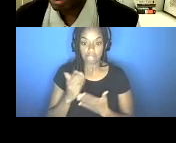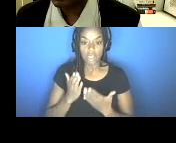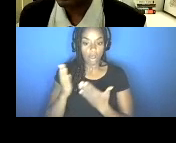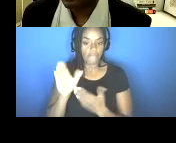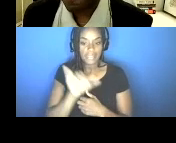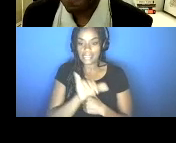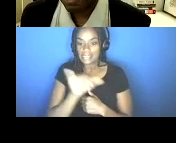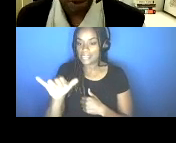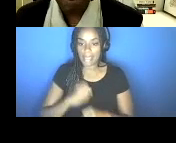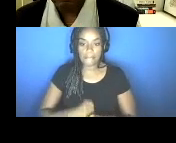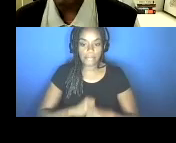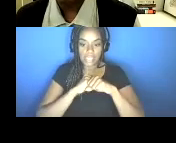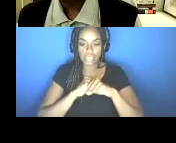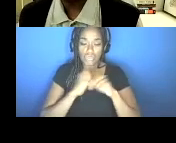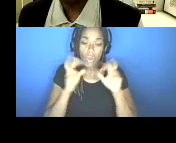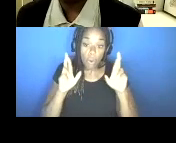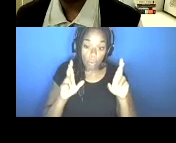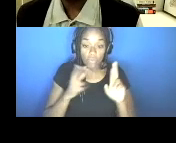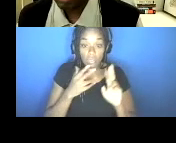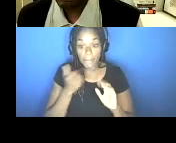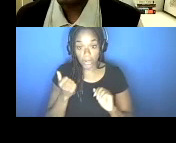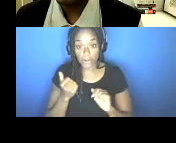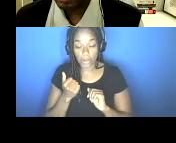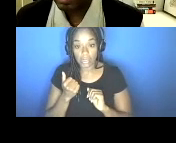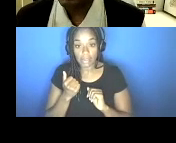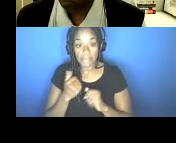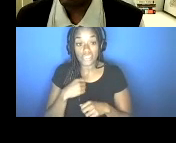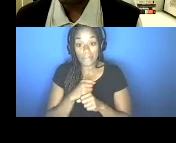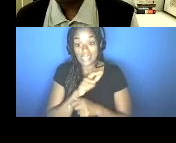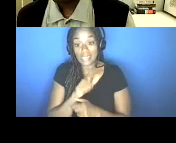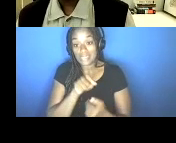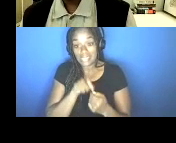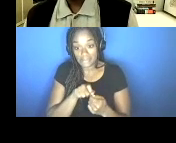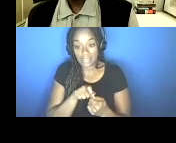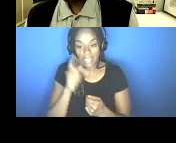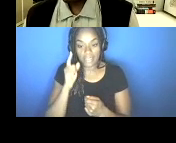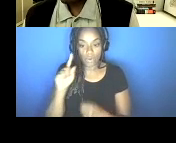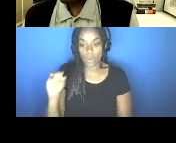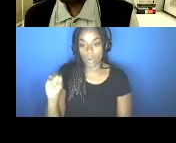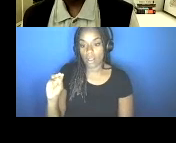same protection. Hopefully a little better since they're made specifically against the Omicron variants.